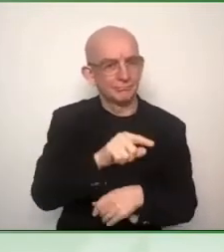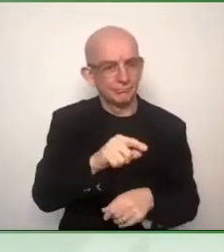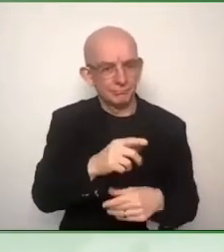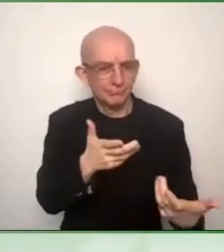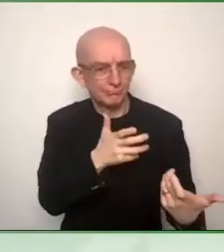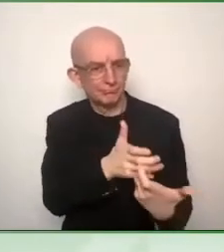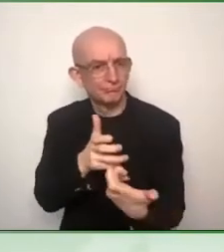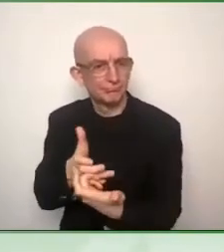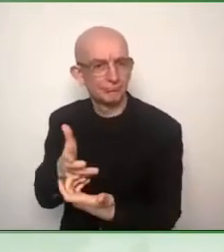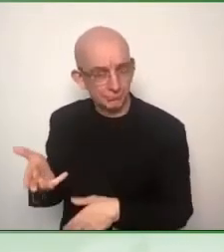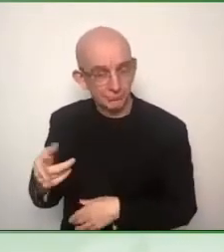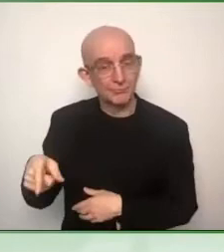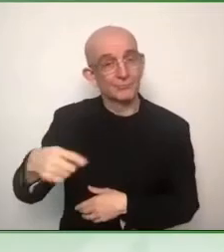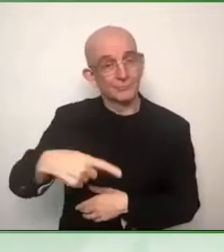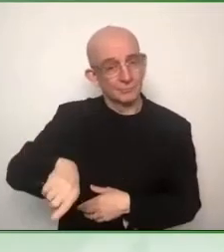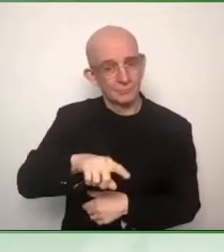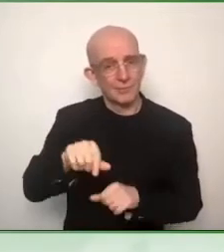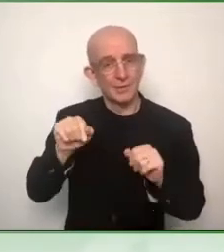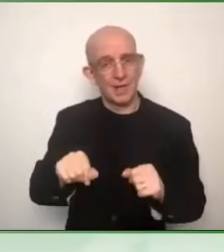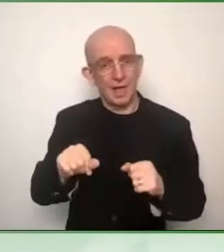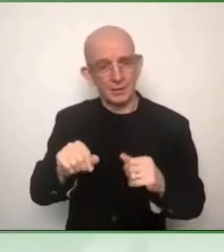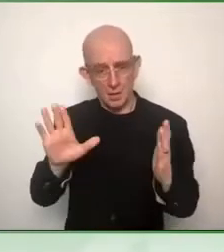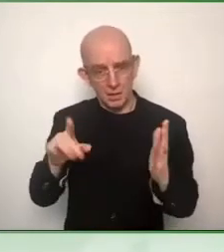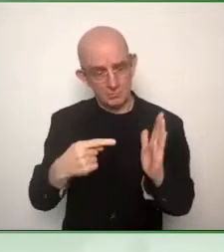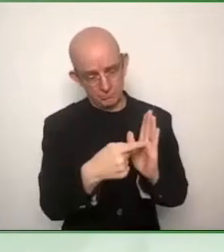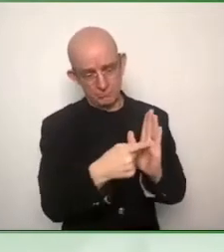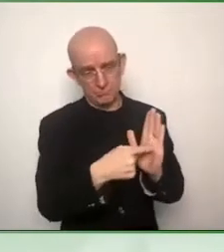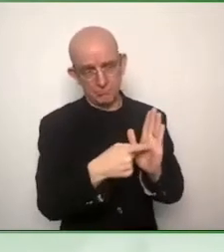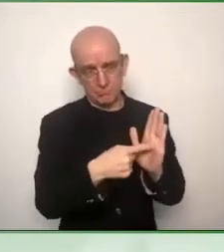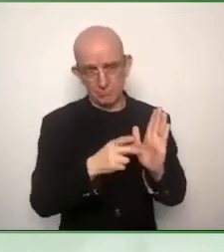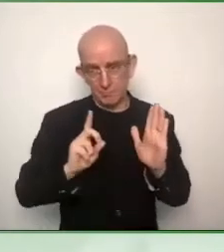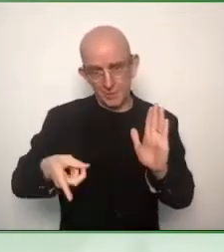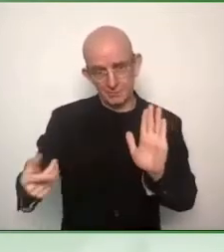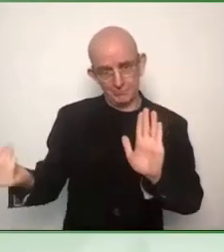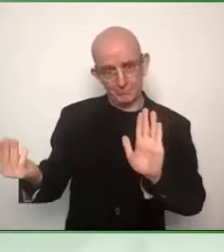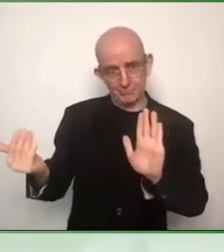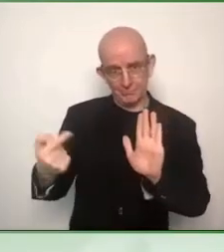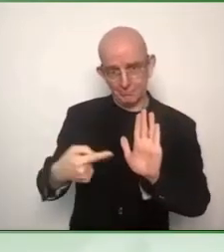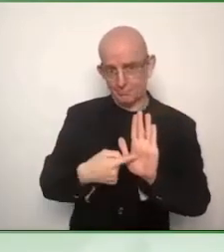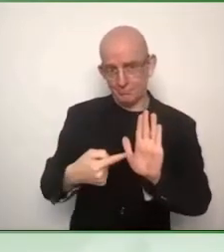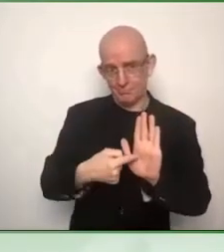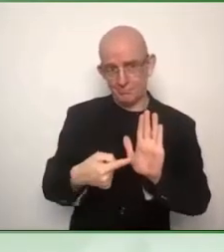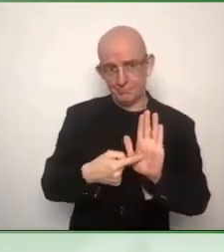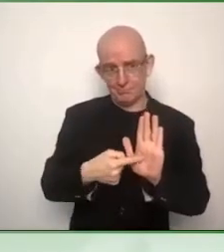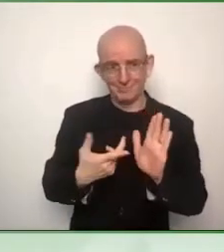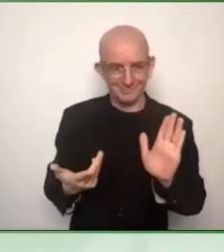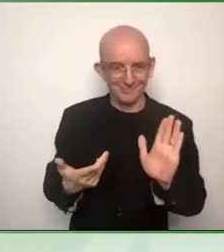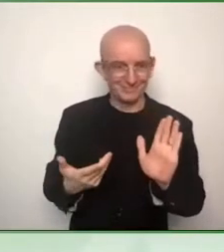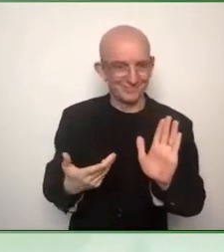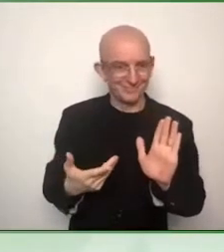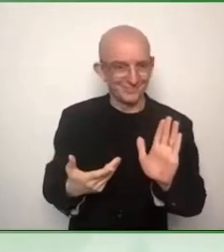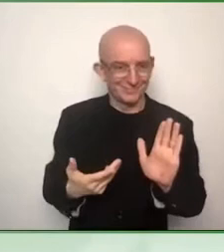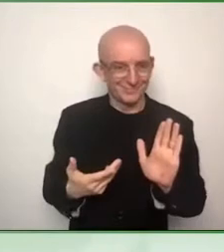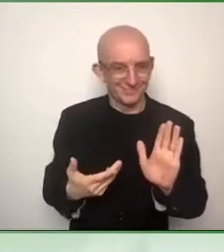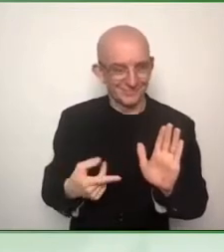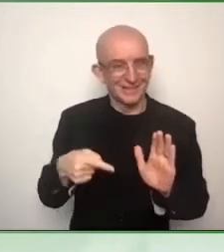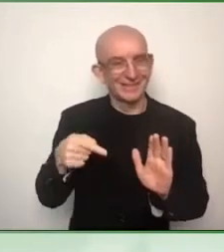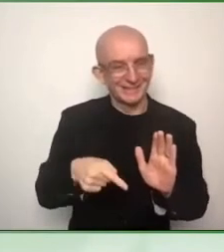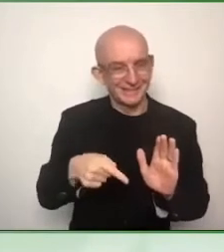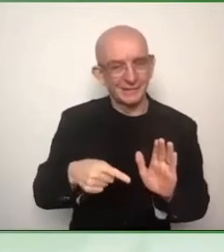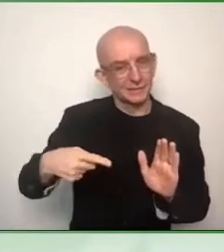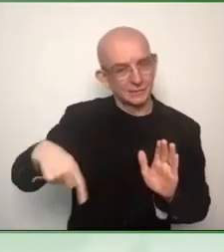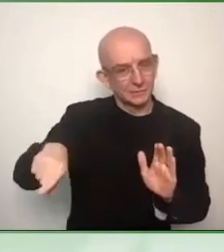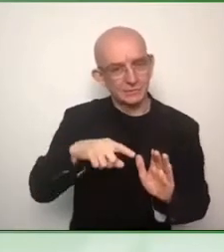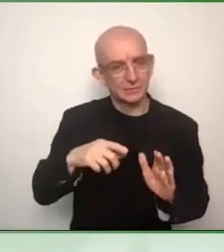you get presumption of compliance with the accessibility obligation, but only for the elements that are